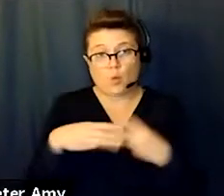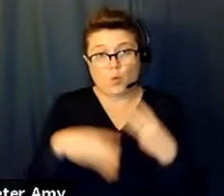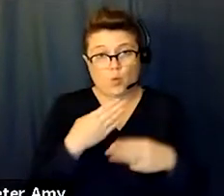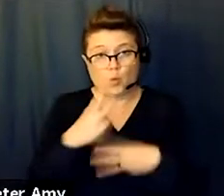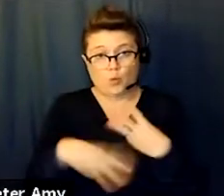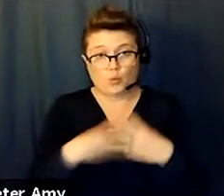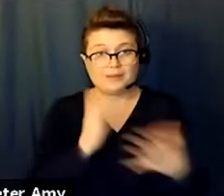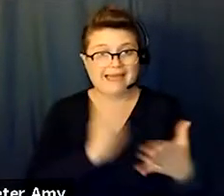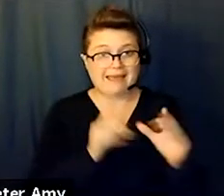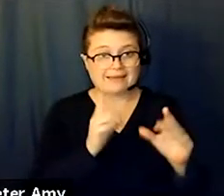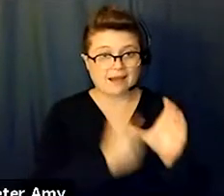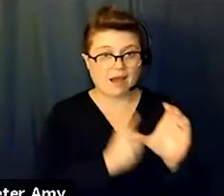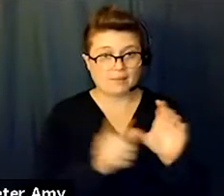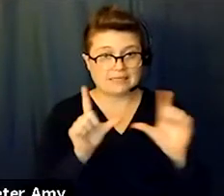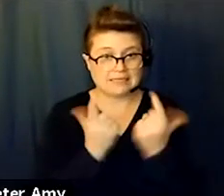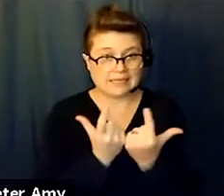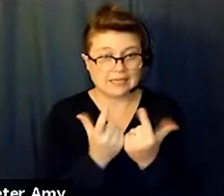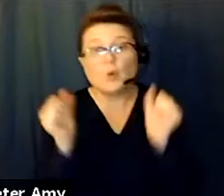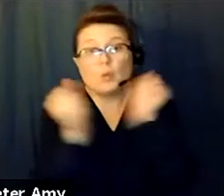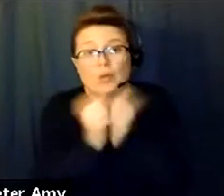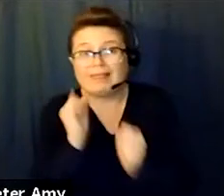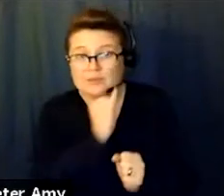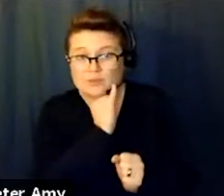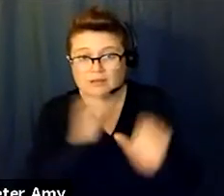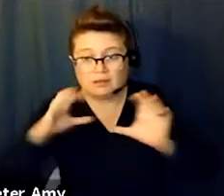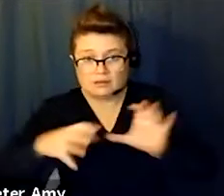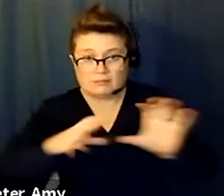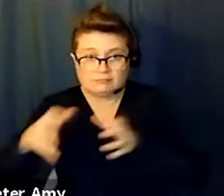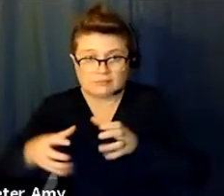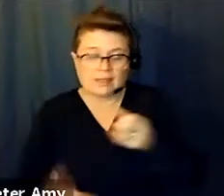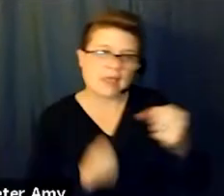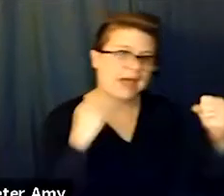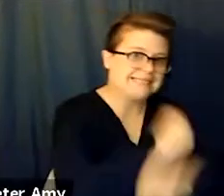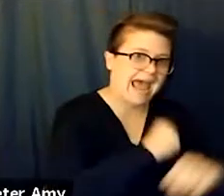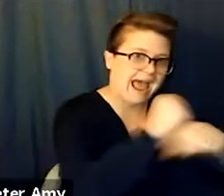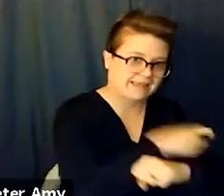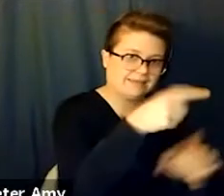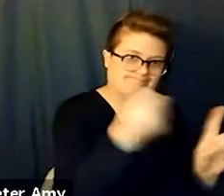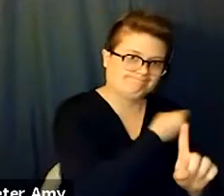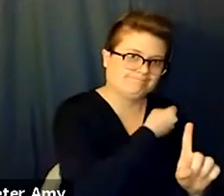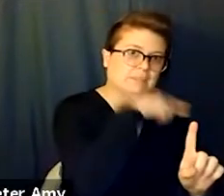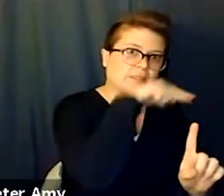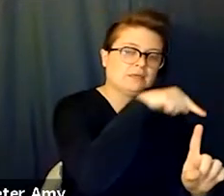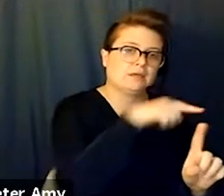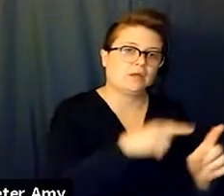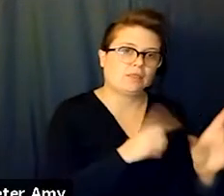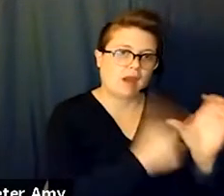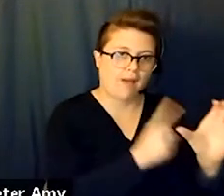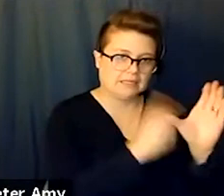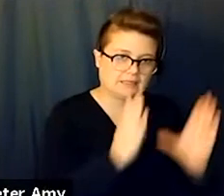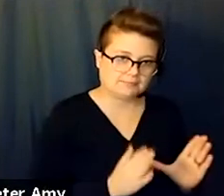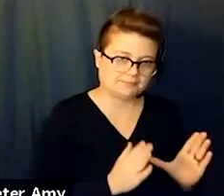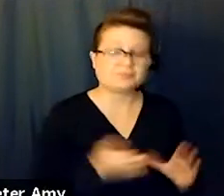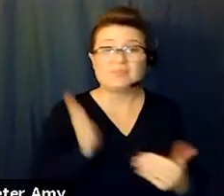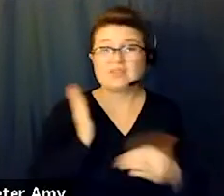of Israel, was attacking communists. And so at this point, after World War II, after the